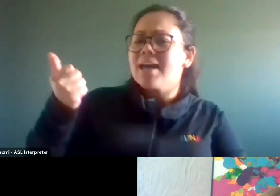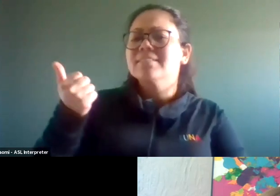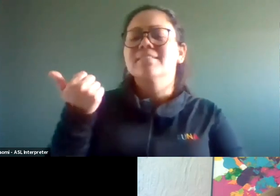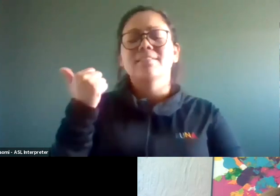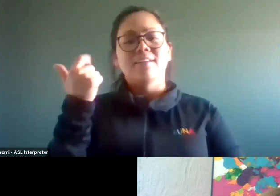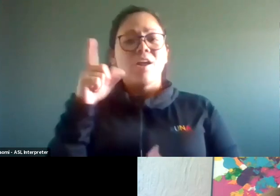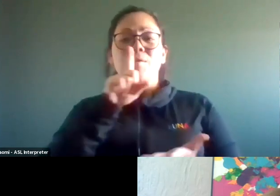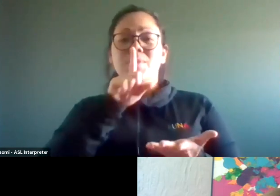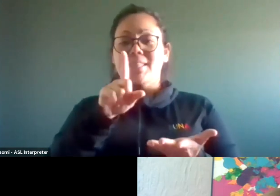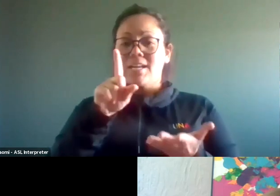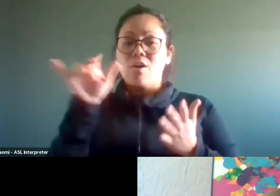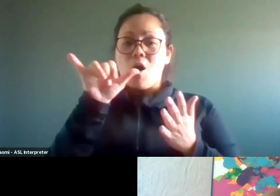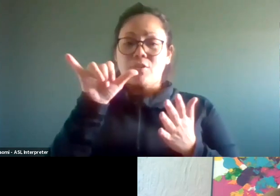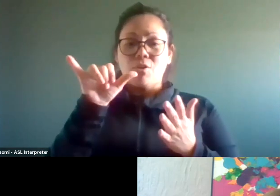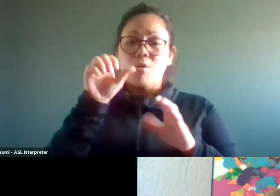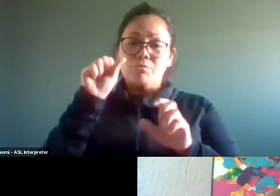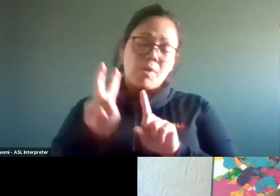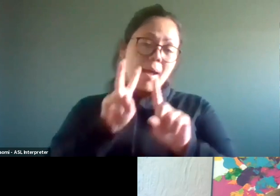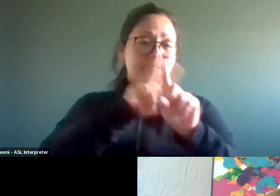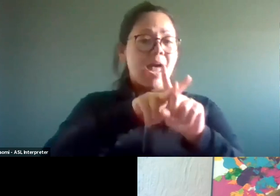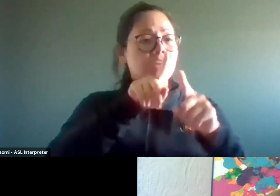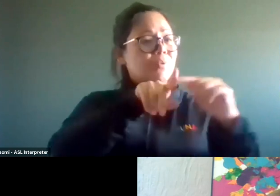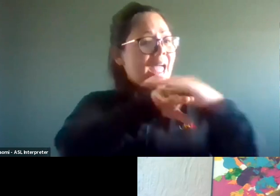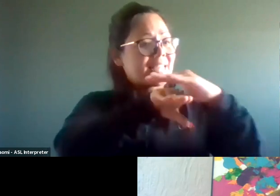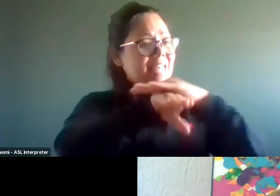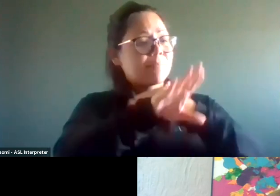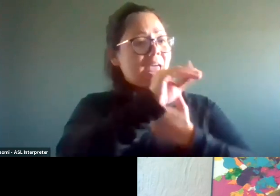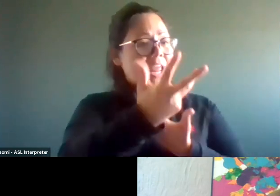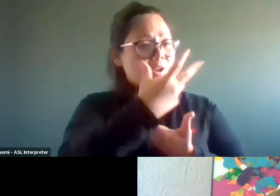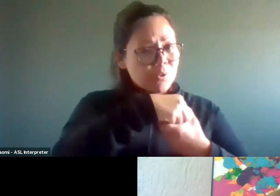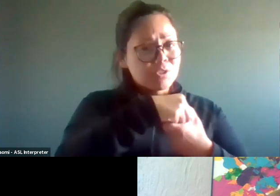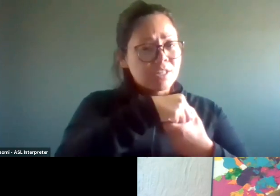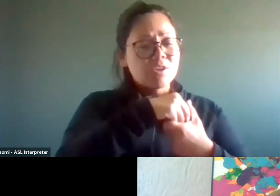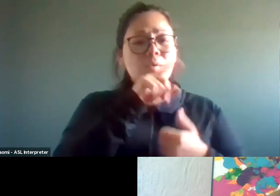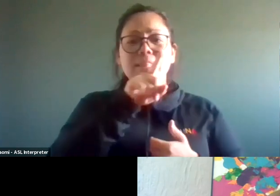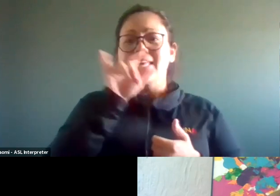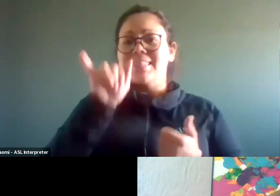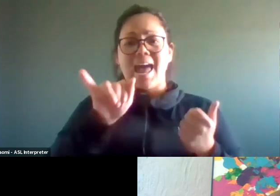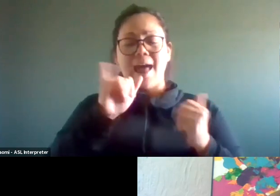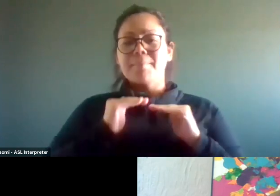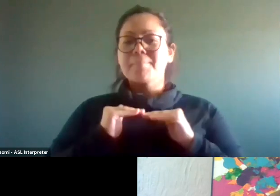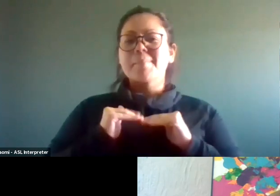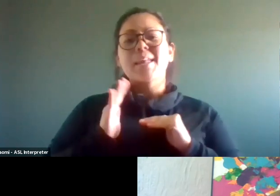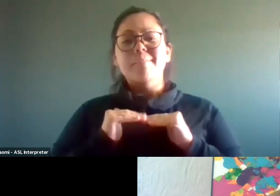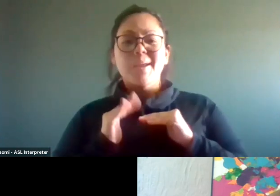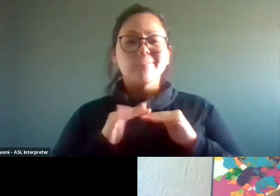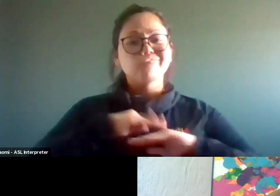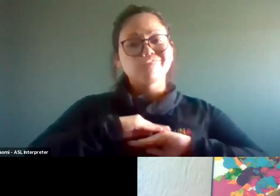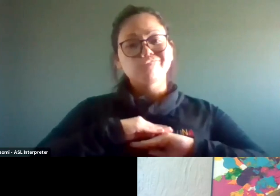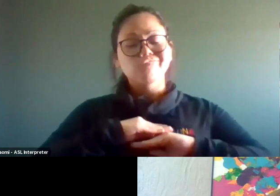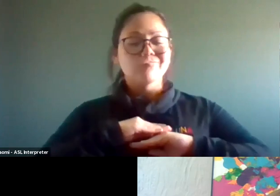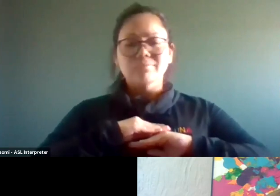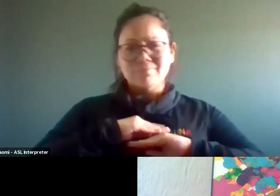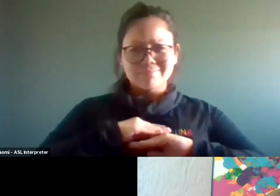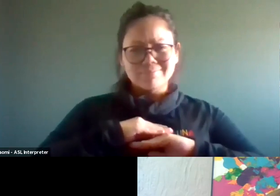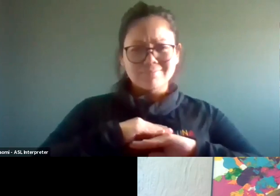needs to also be applied towards accessibility and inclusion. So the checklists are the minimum that you're supposed to